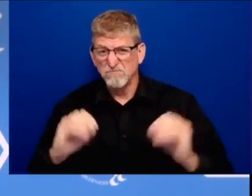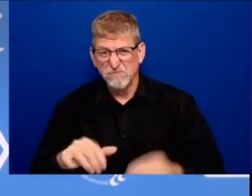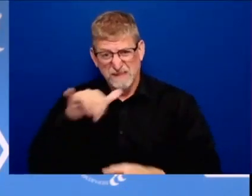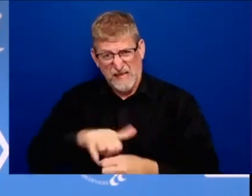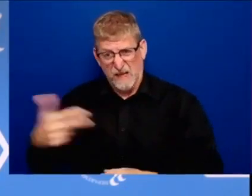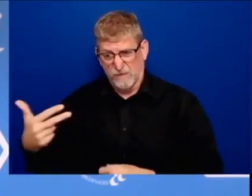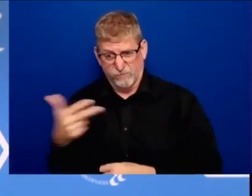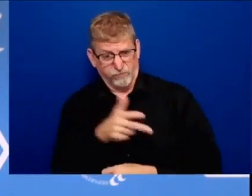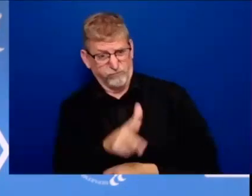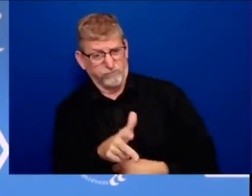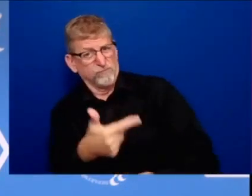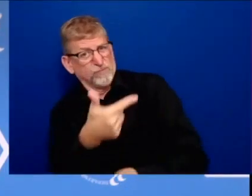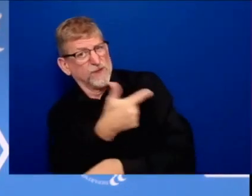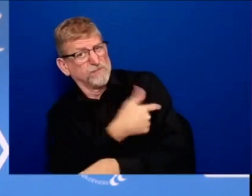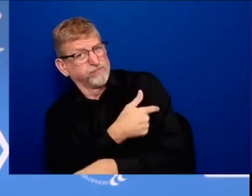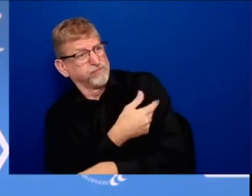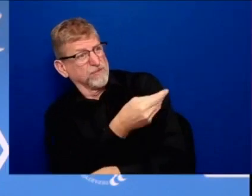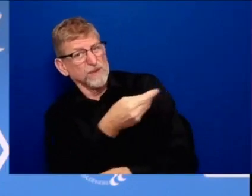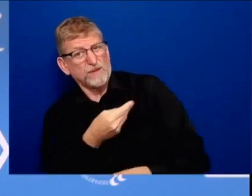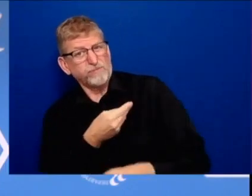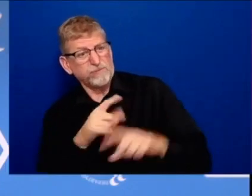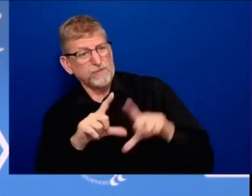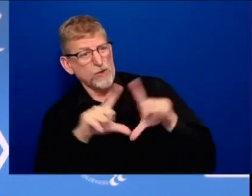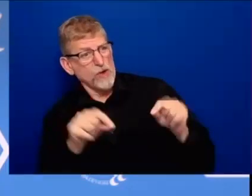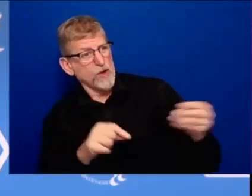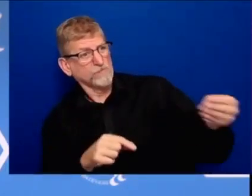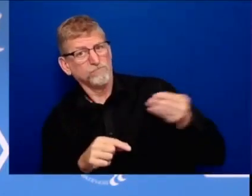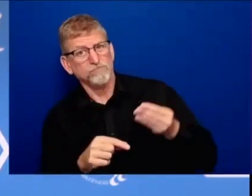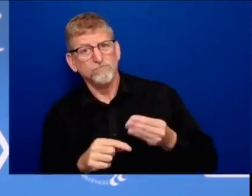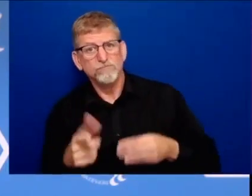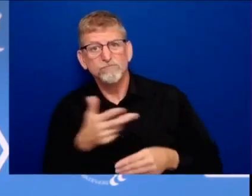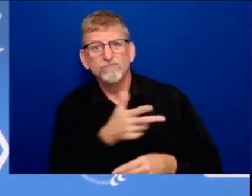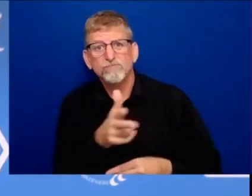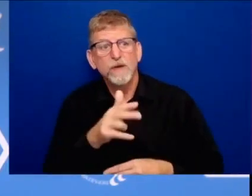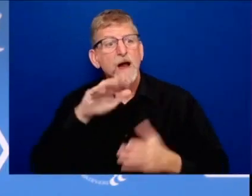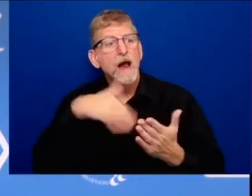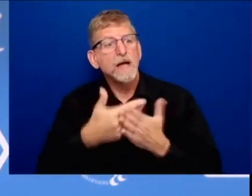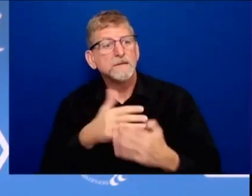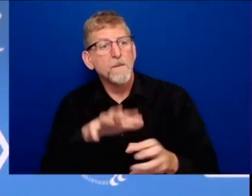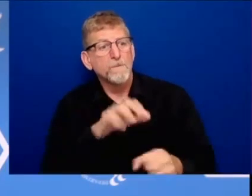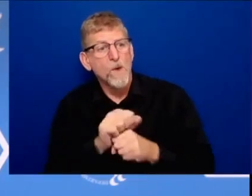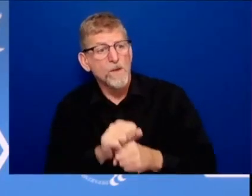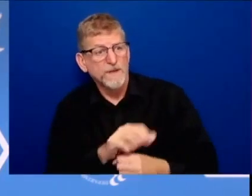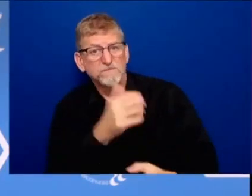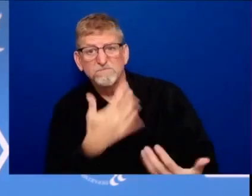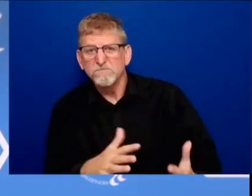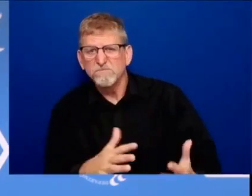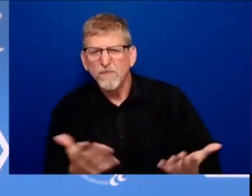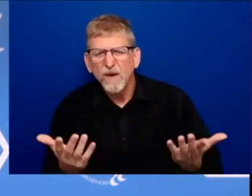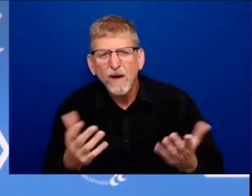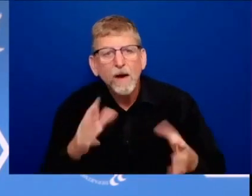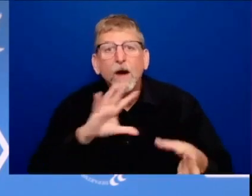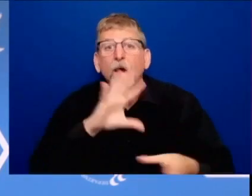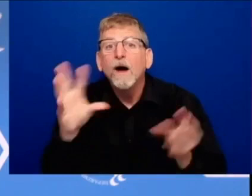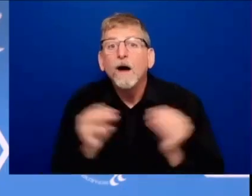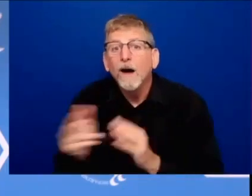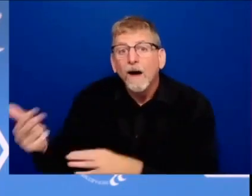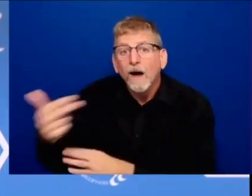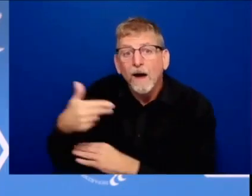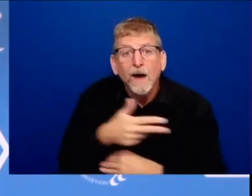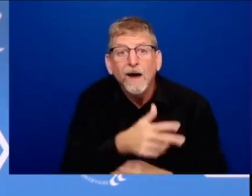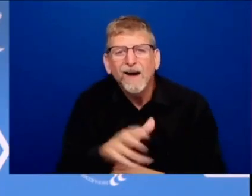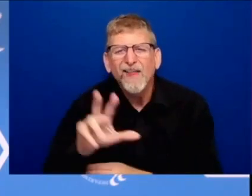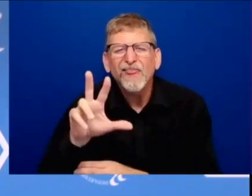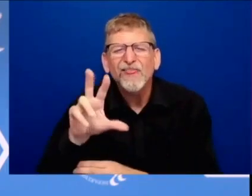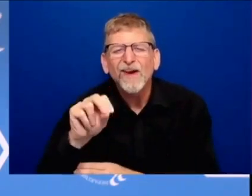schedule the next shot on average is about 30 minutes from start to finish in just three weeks the site is administered administered